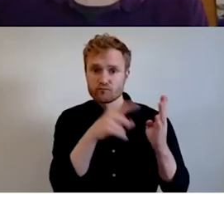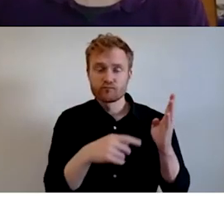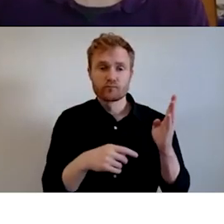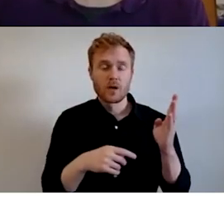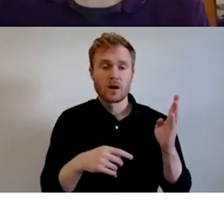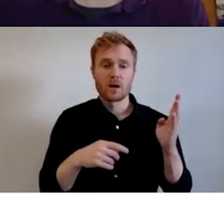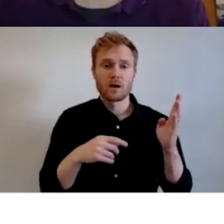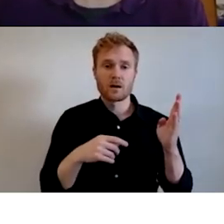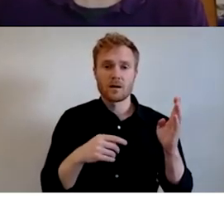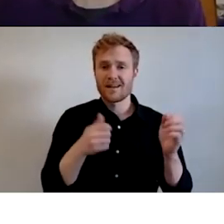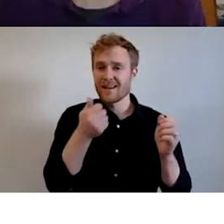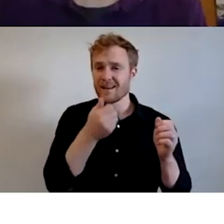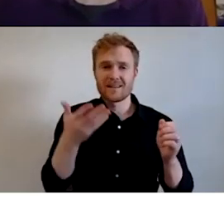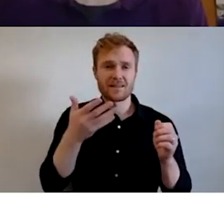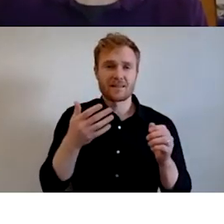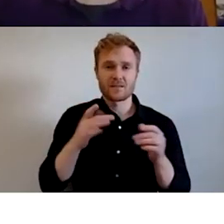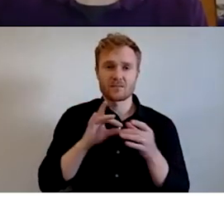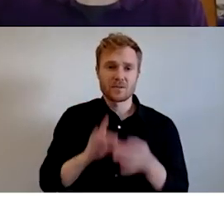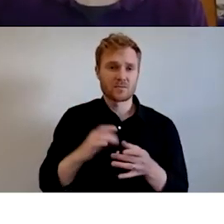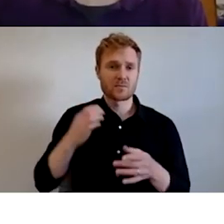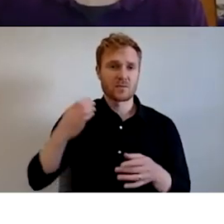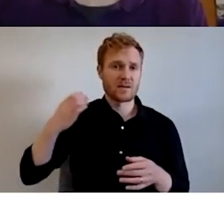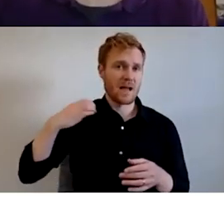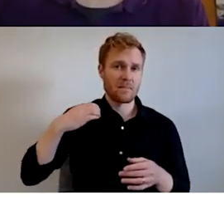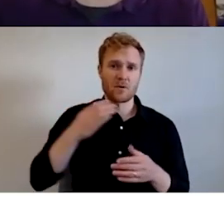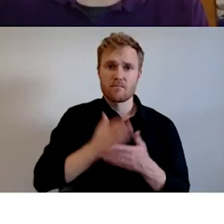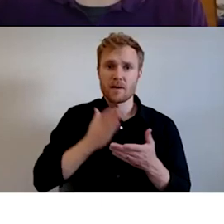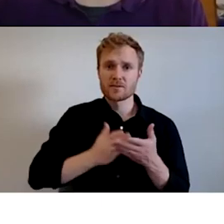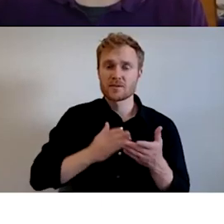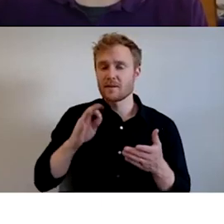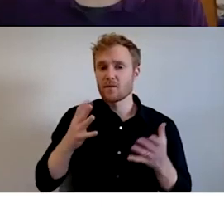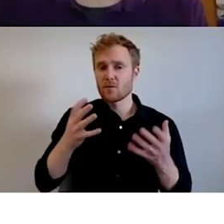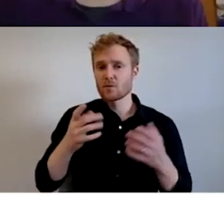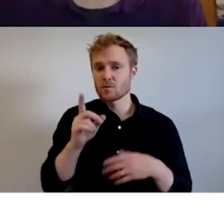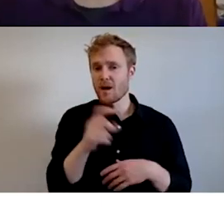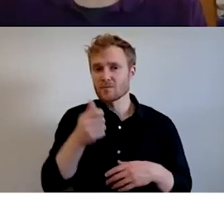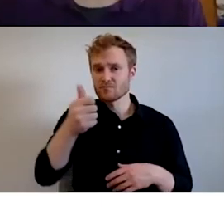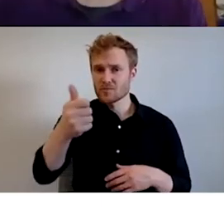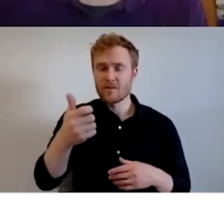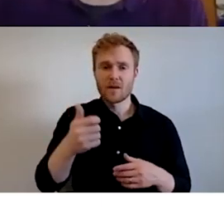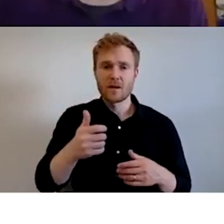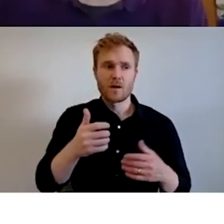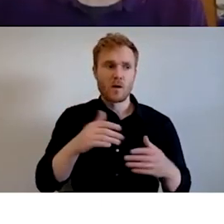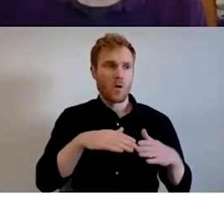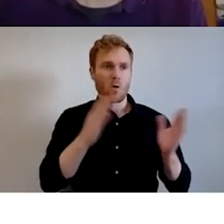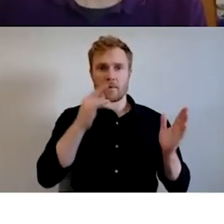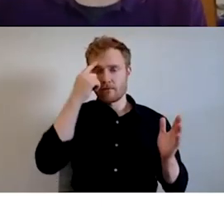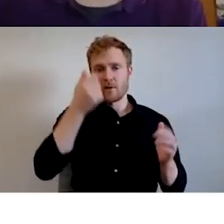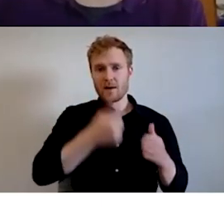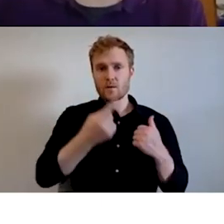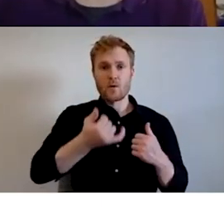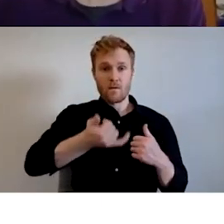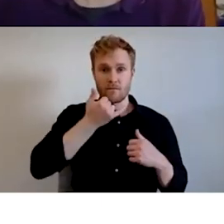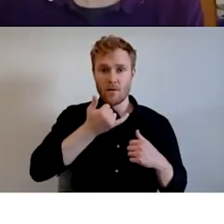capital budget, you're welcome to type it out here. If you want to ask it yourself, I'm going to open things back up to anybody on the phone or anybody who wants to ask their own question.